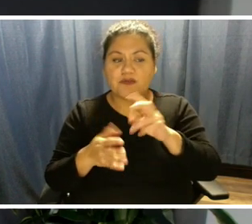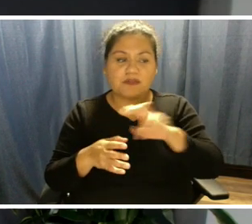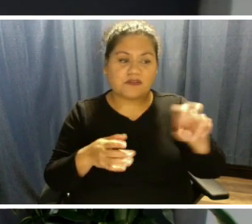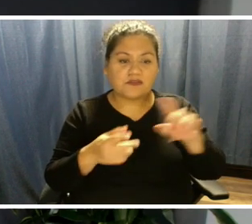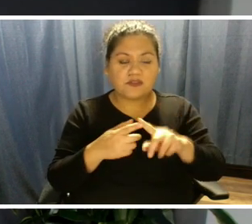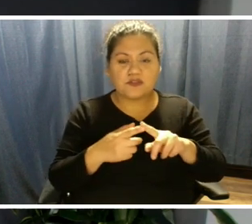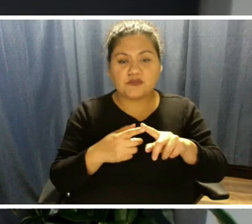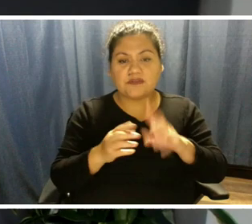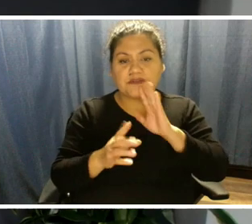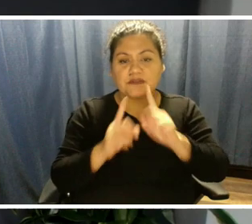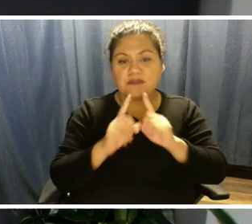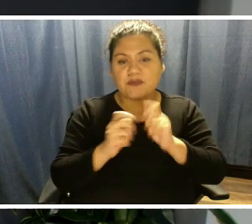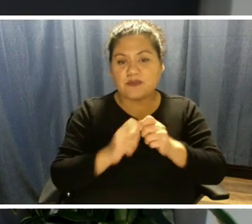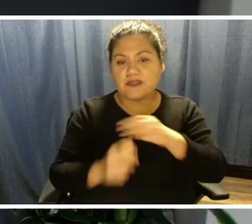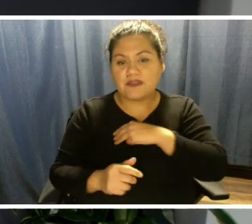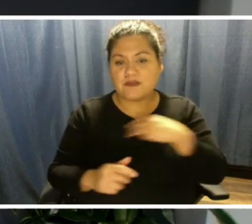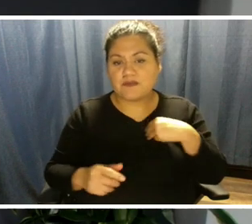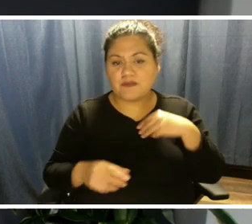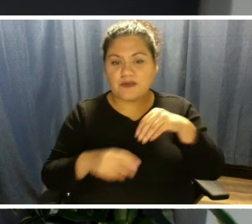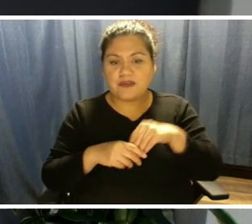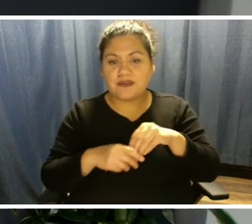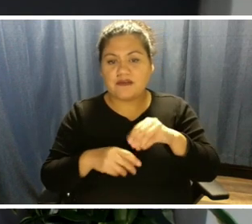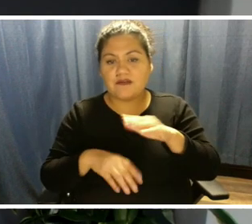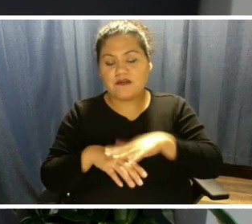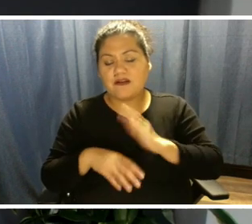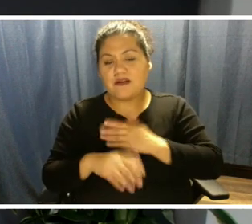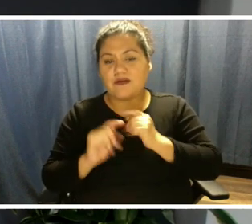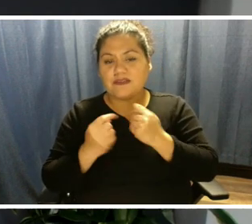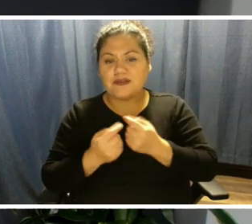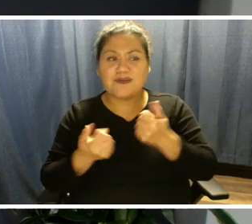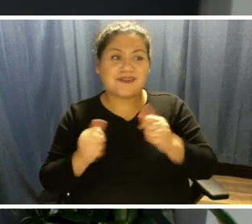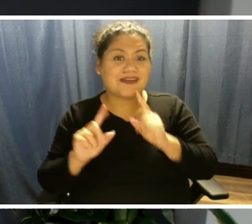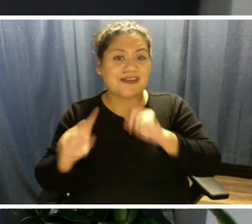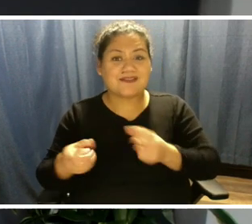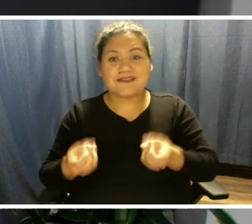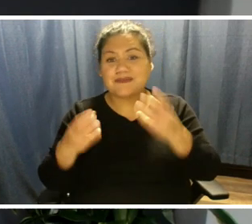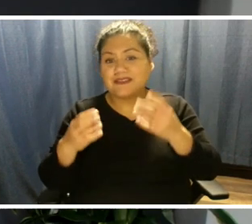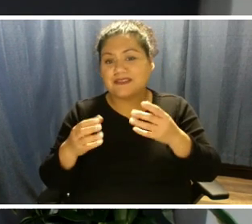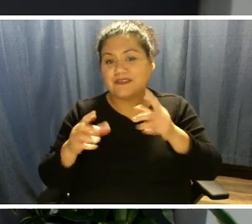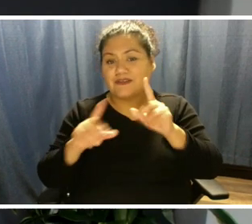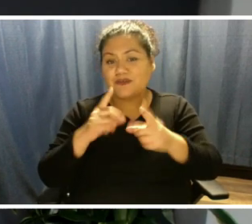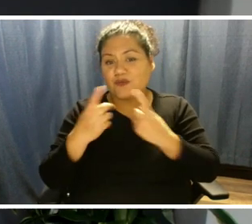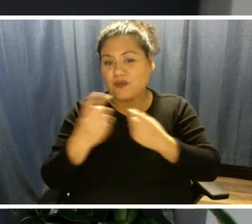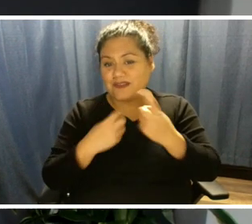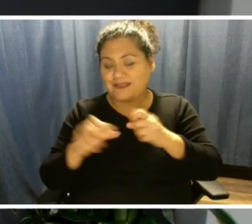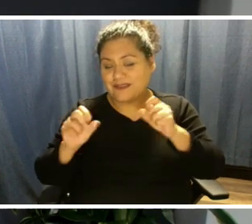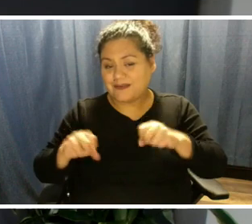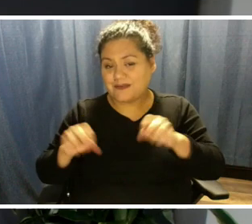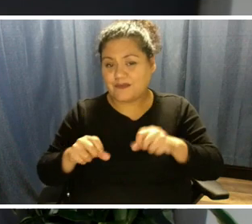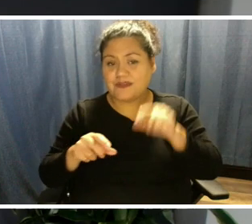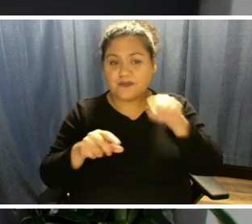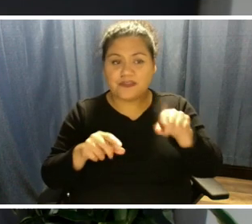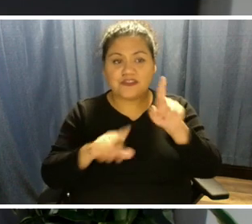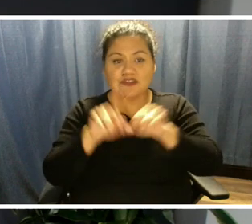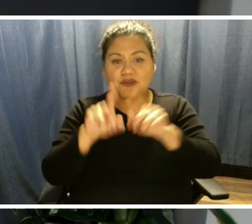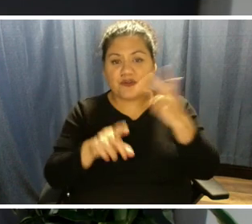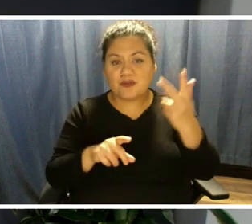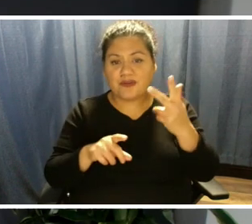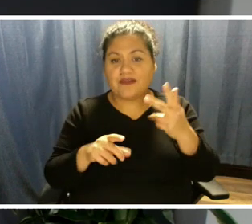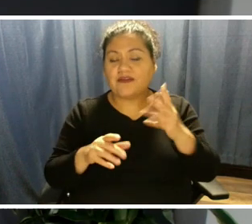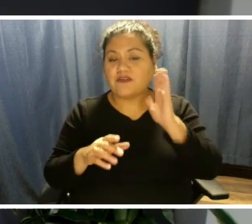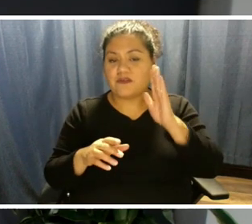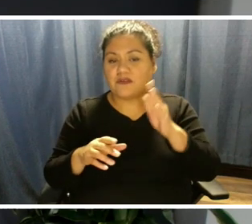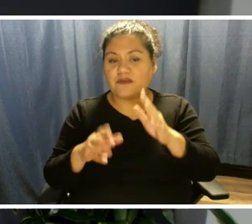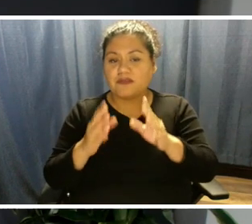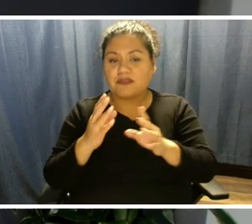We're going to try to get to as many questions as we can. So once you press star 3, you'll be placed in line, and the next time you hear your name,